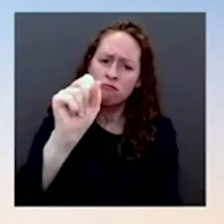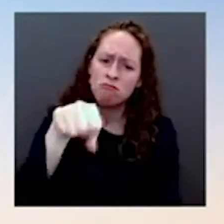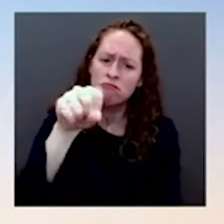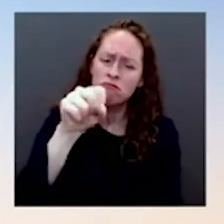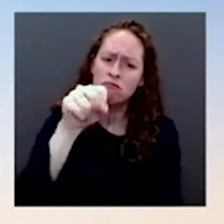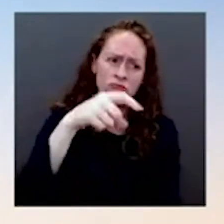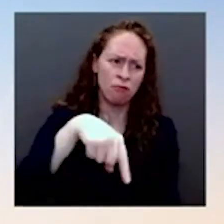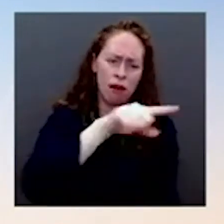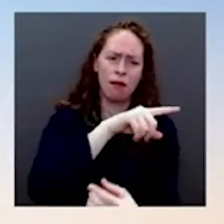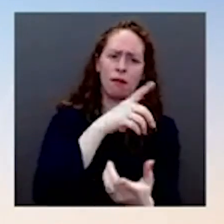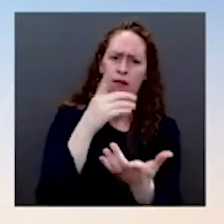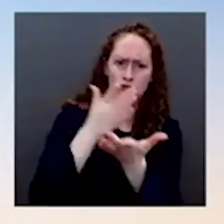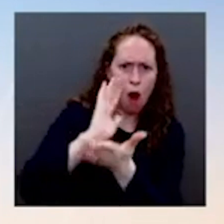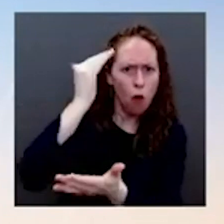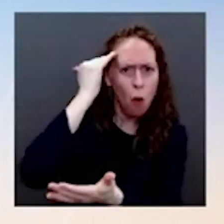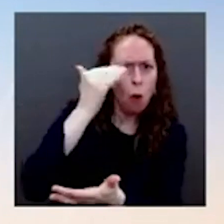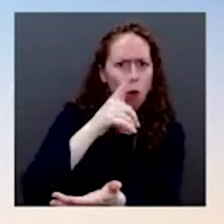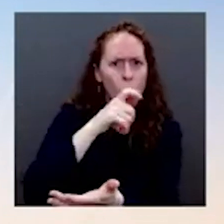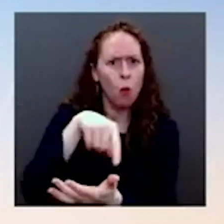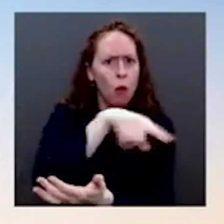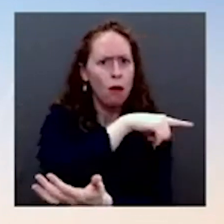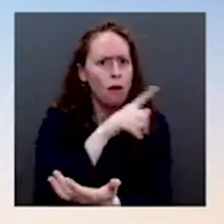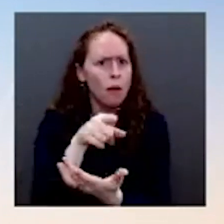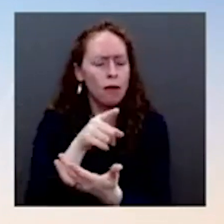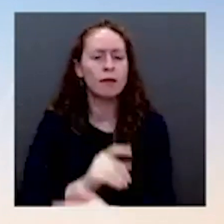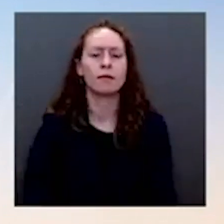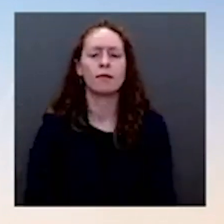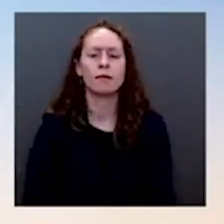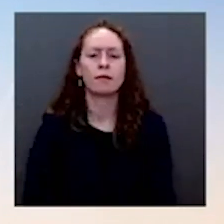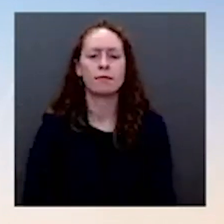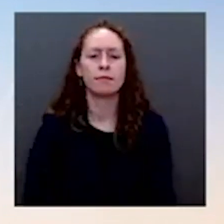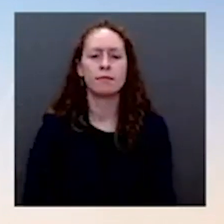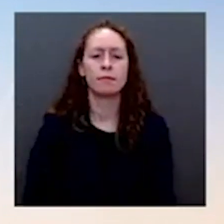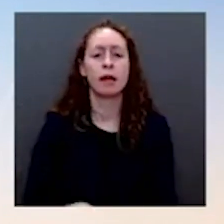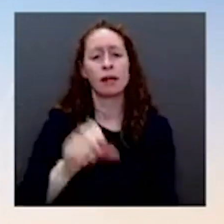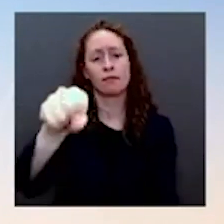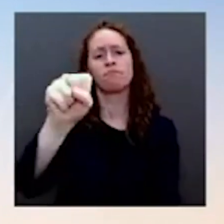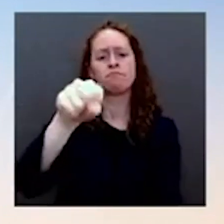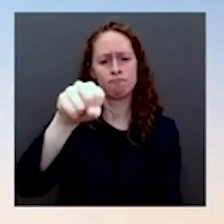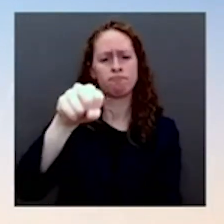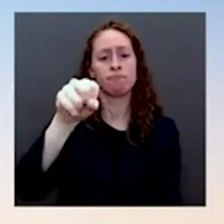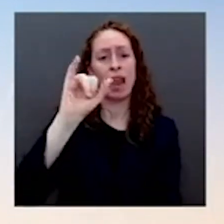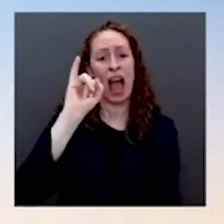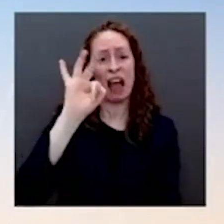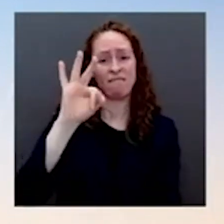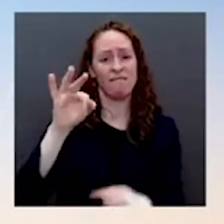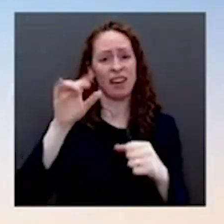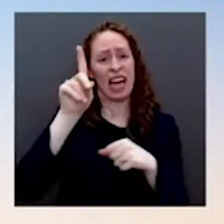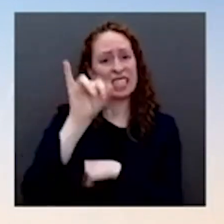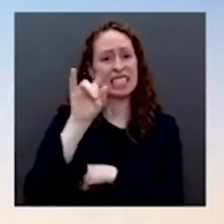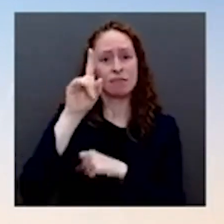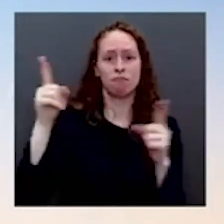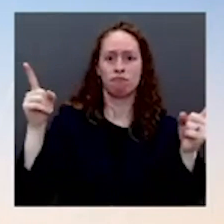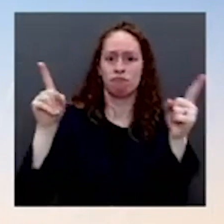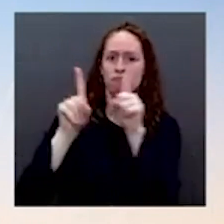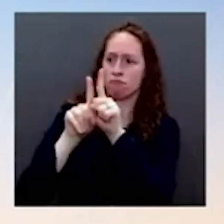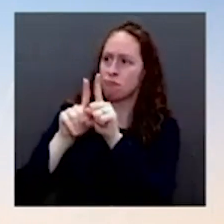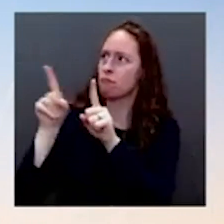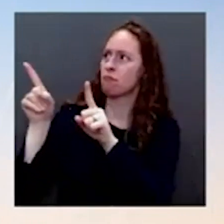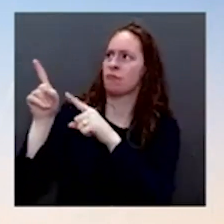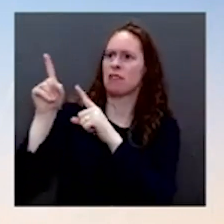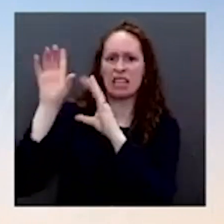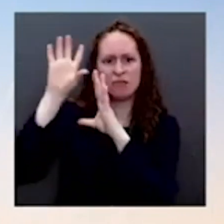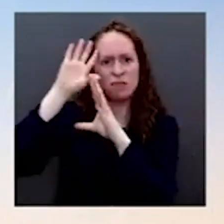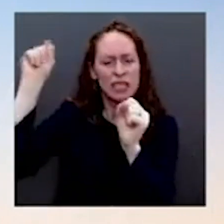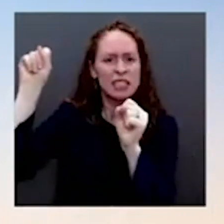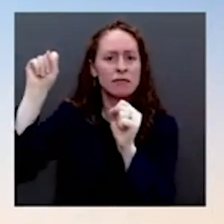White House Medical Unit, with the President, the Vice President, the First Lady, or the Second Gentleman, we will make that information available as we have done, as those